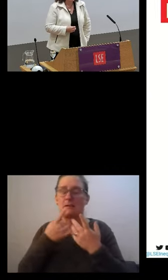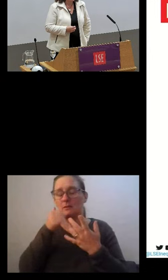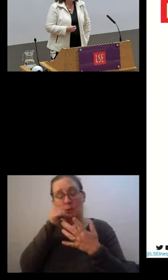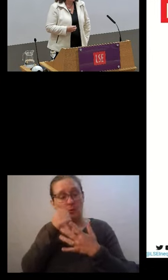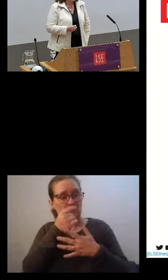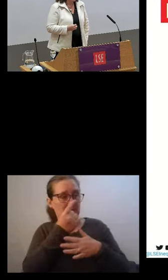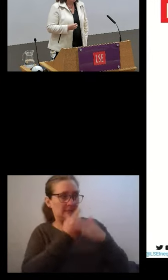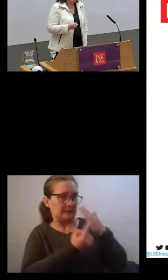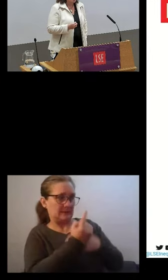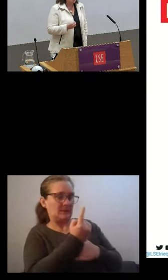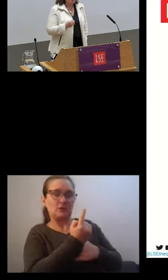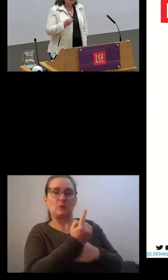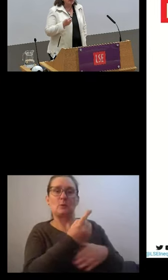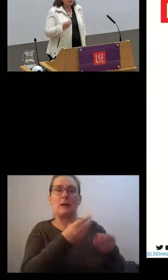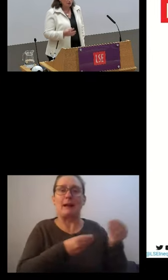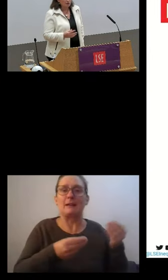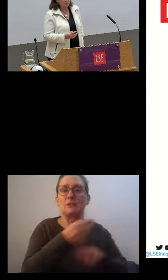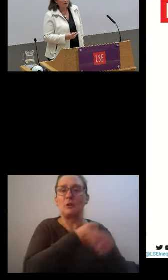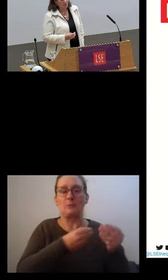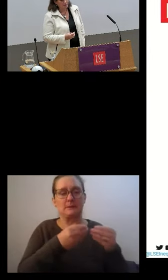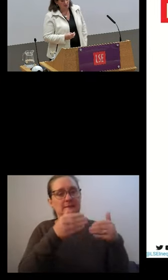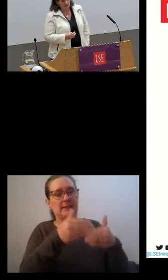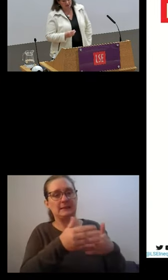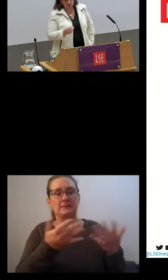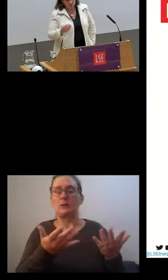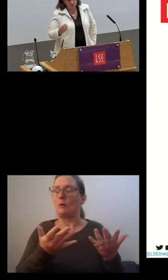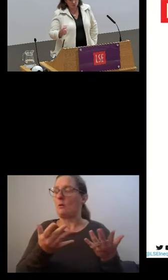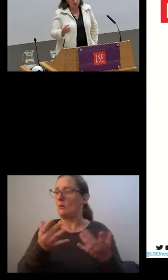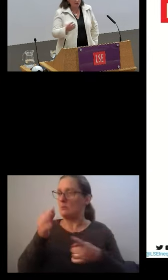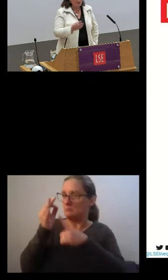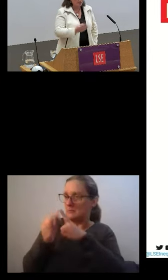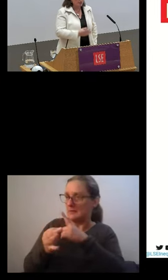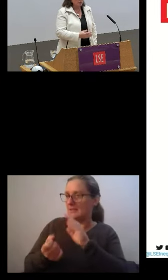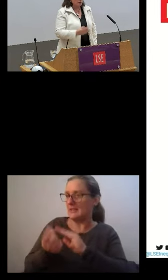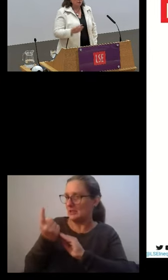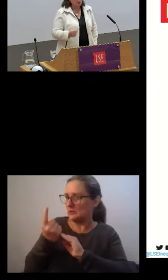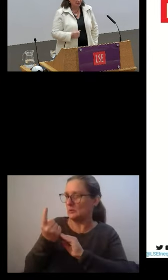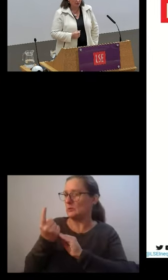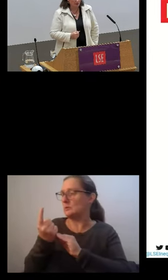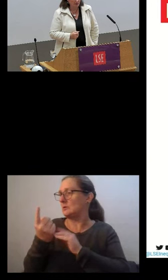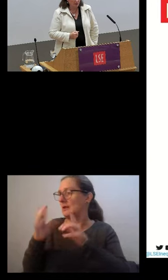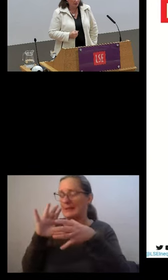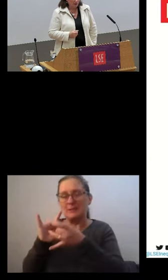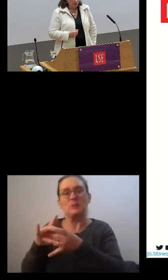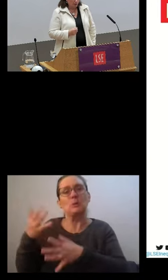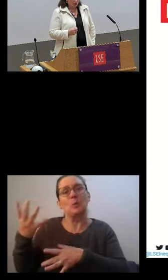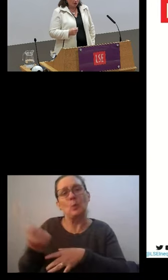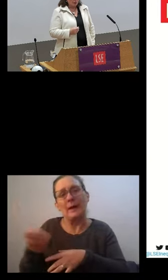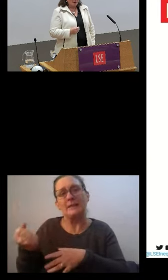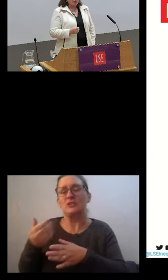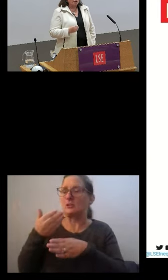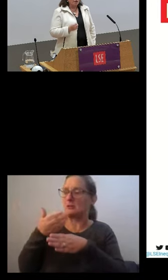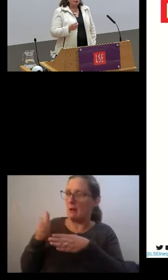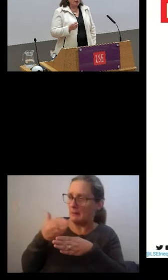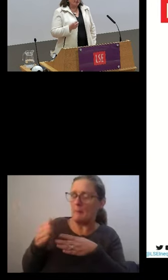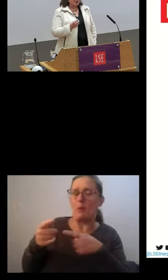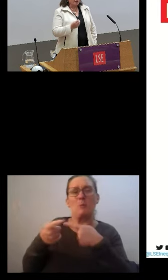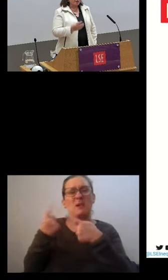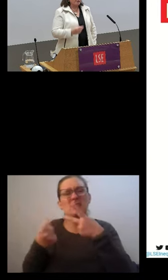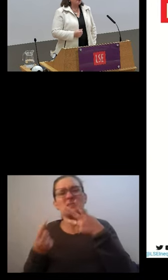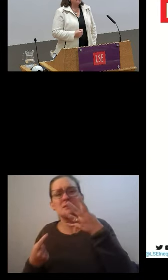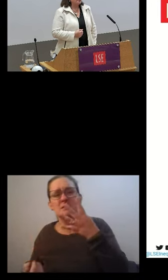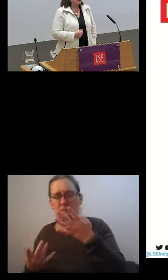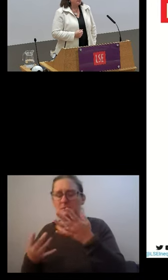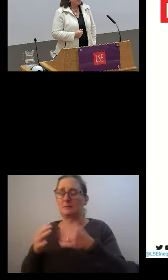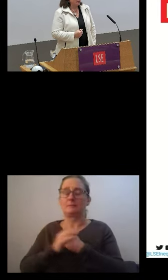sectors or we know about particular issues in the labour market, especially wages, unemployment and so on. We know about, we have